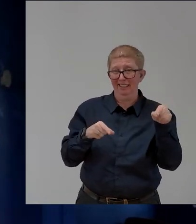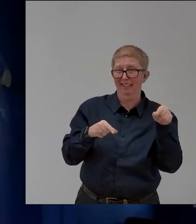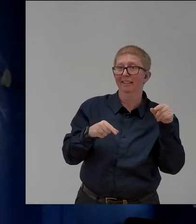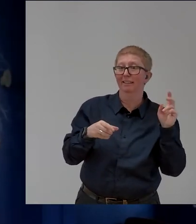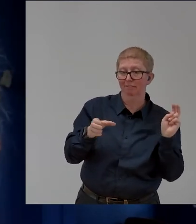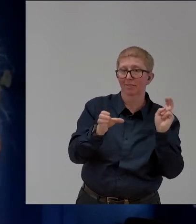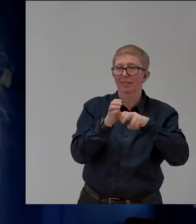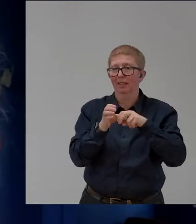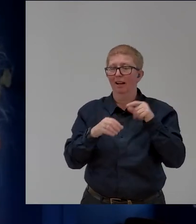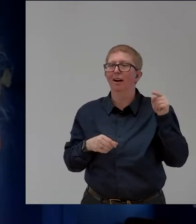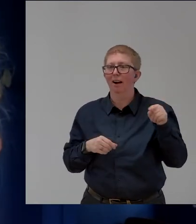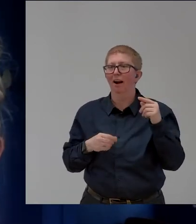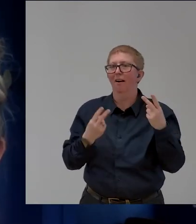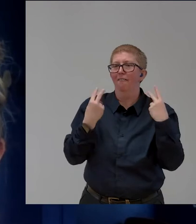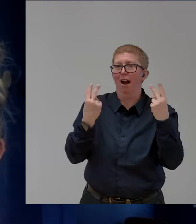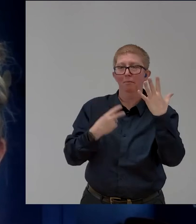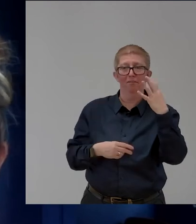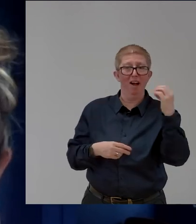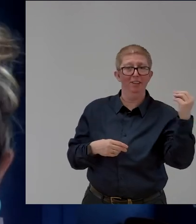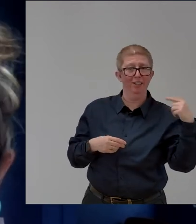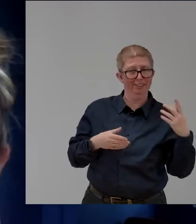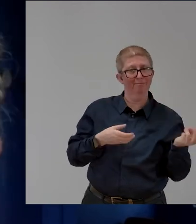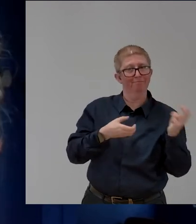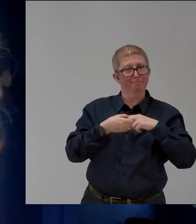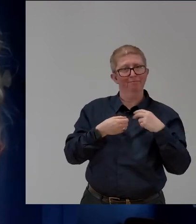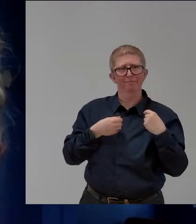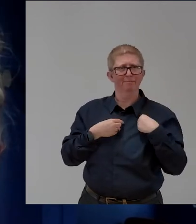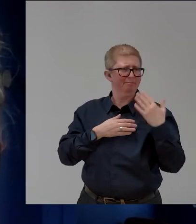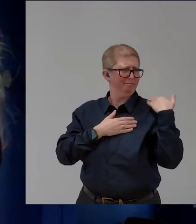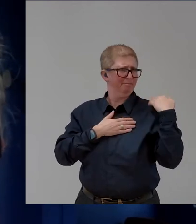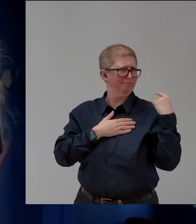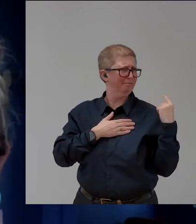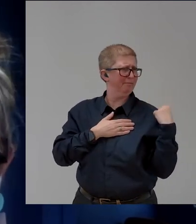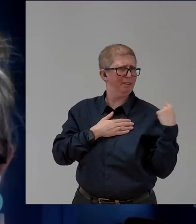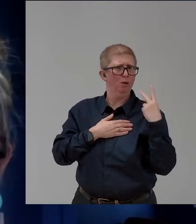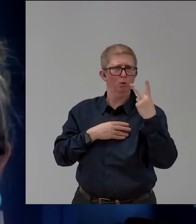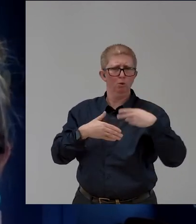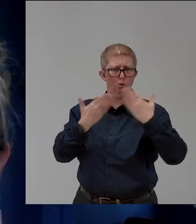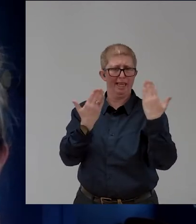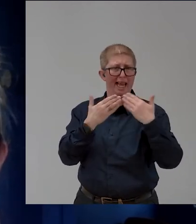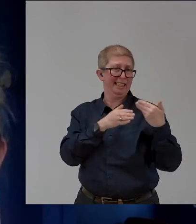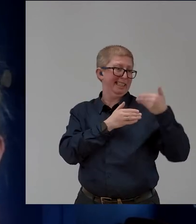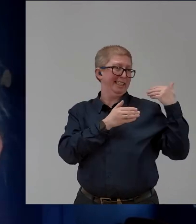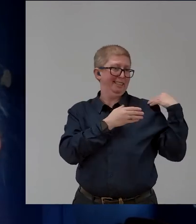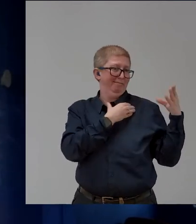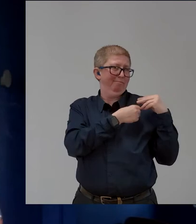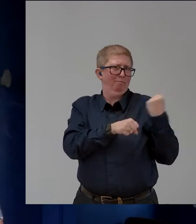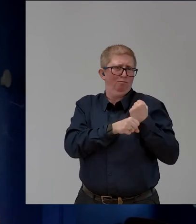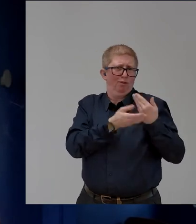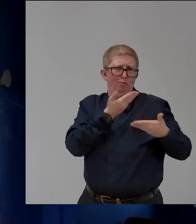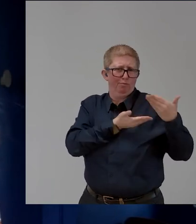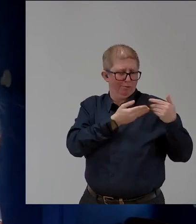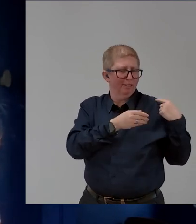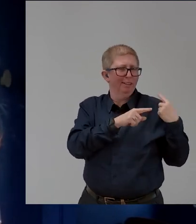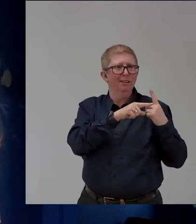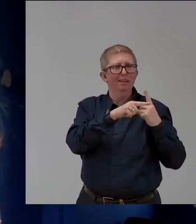on, and how we can make sure the world remains open and positive, and we change it as we move forward. So, we're delighted to